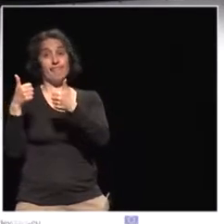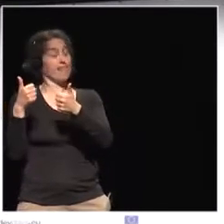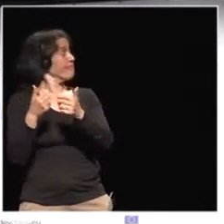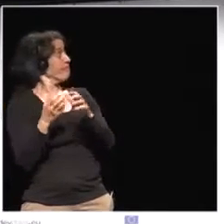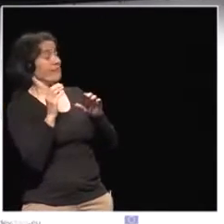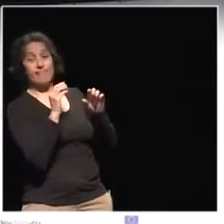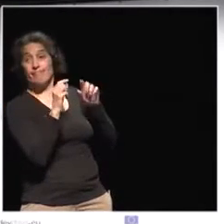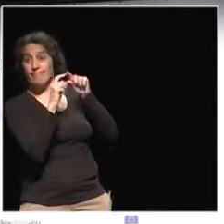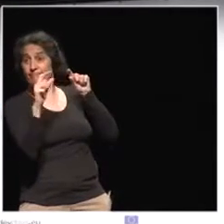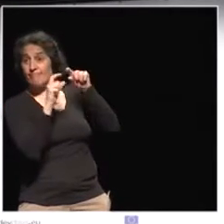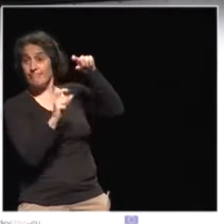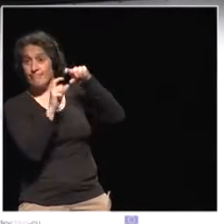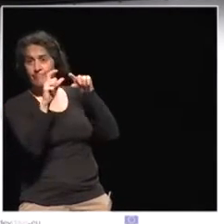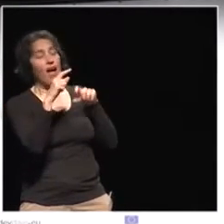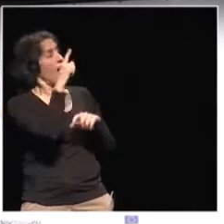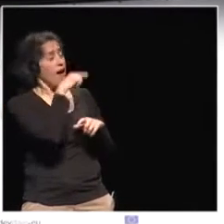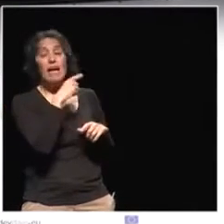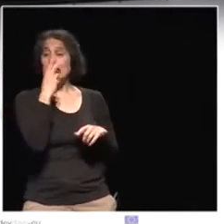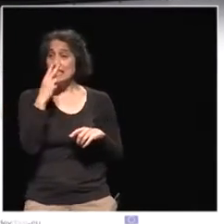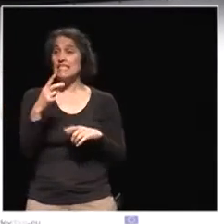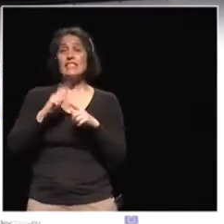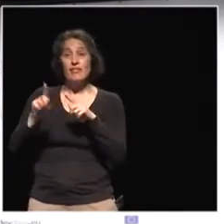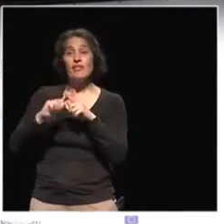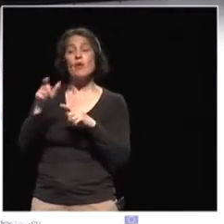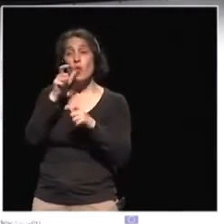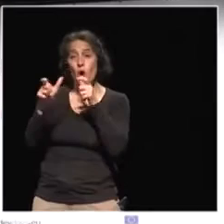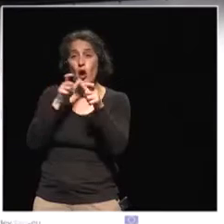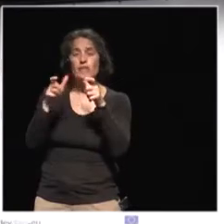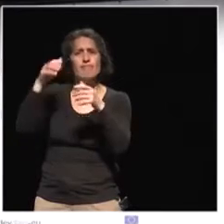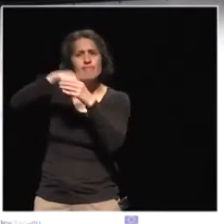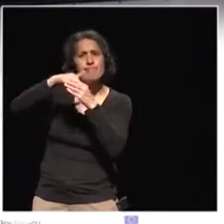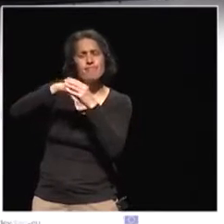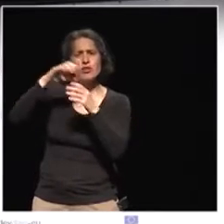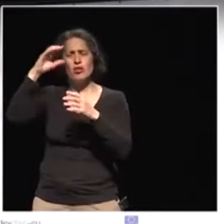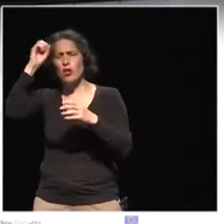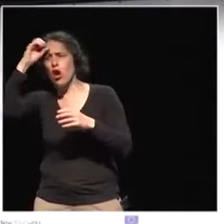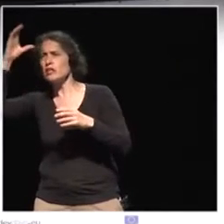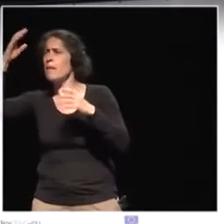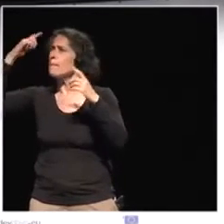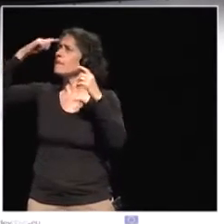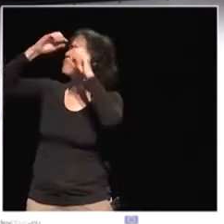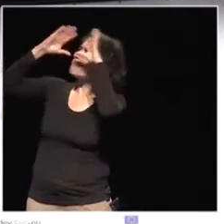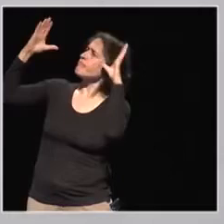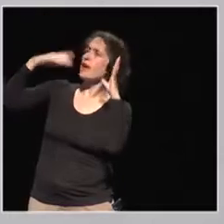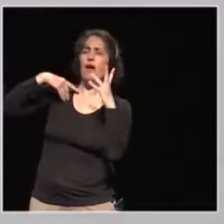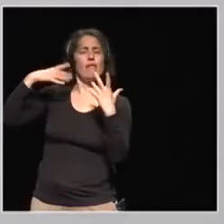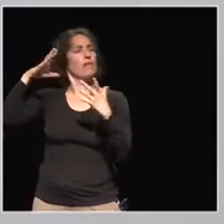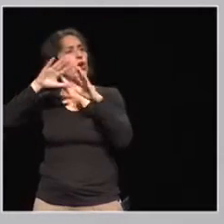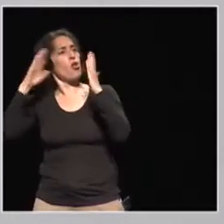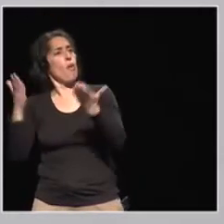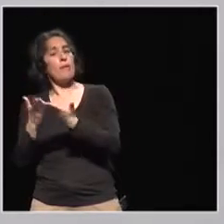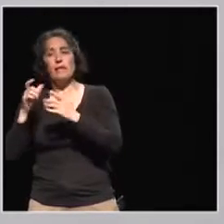Yeah, so we have some interesting concepts there, all kind of connected to this broad concept of global citizenship. So, I would now